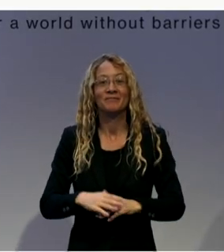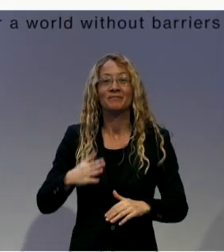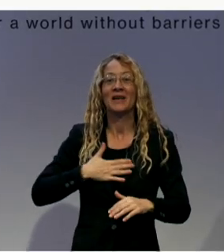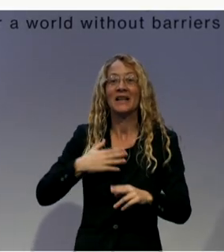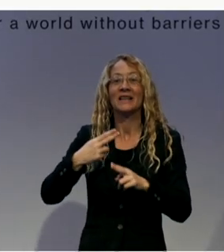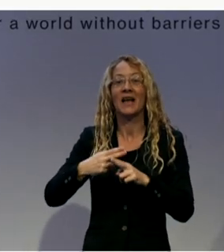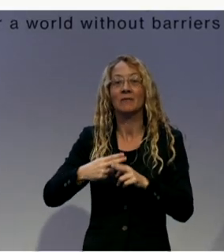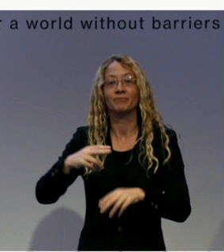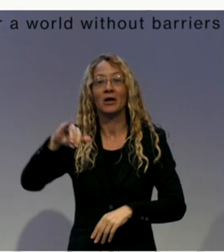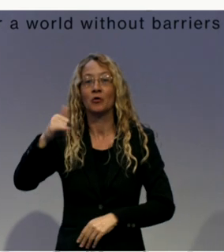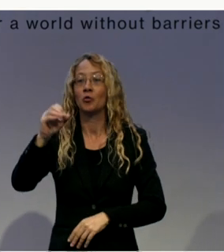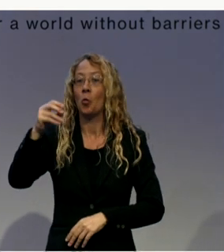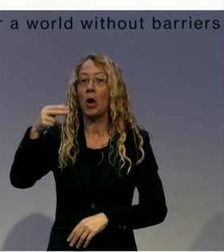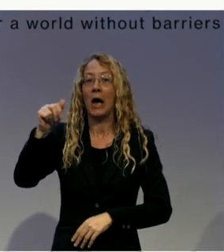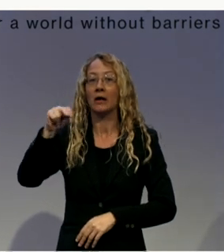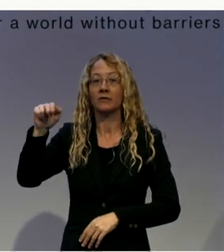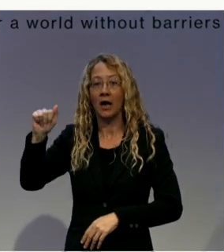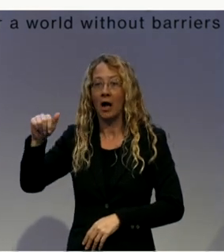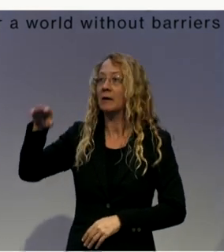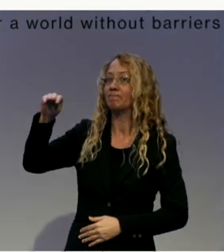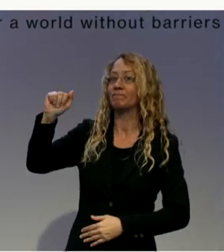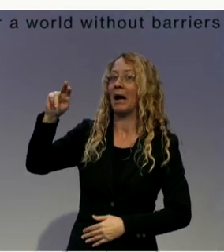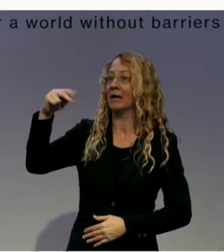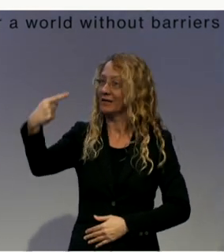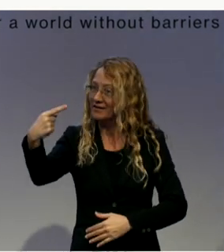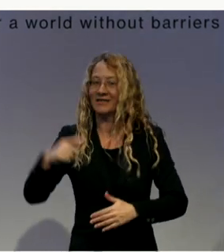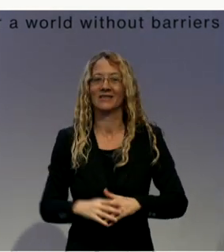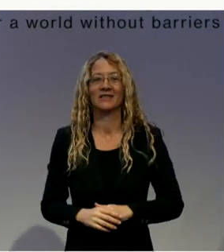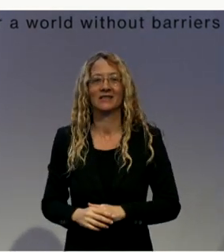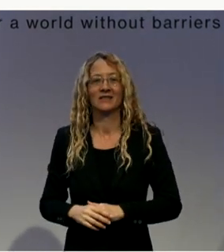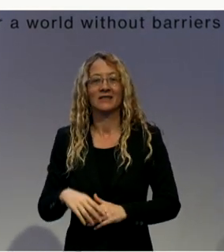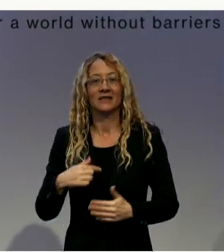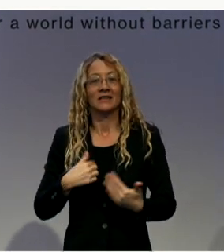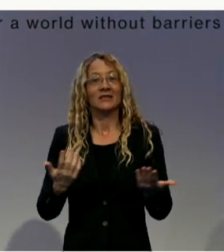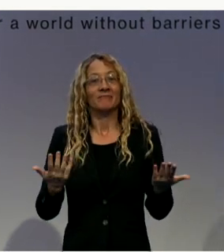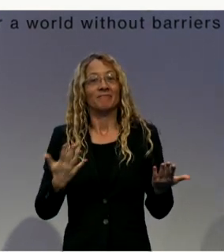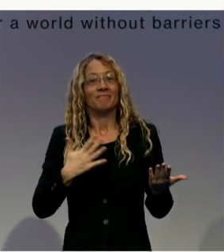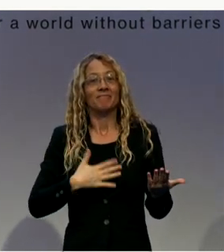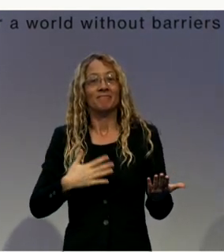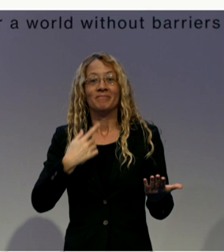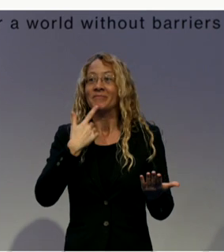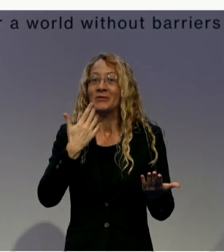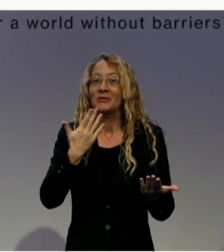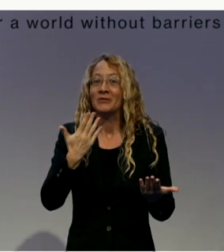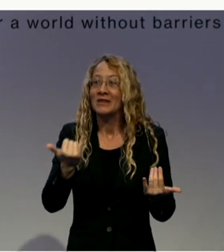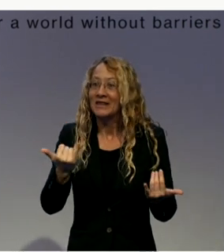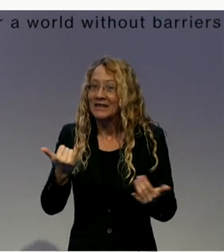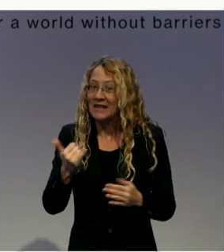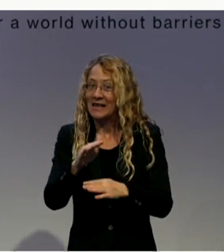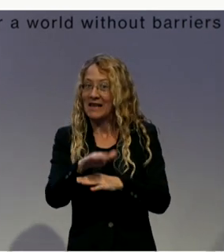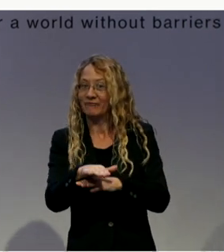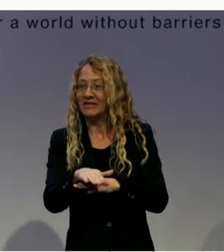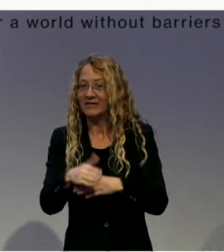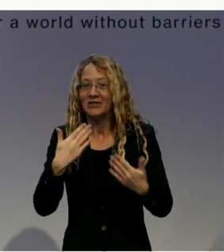I'm welcoming you to this afternoon's session, which is a truly important